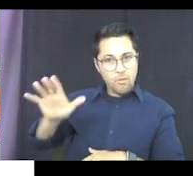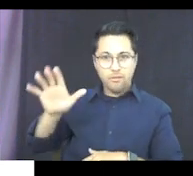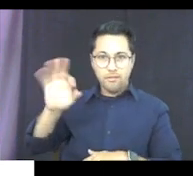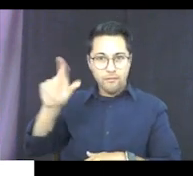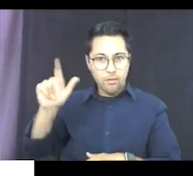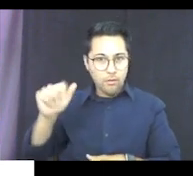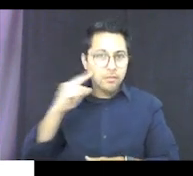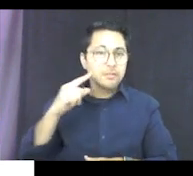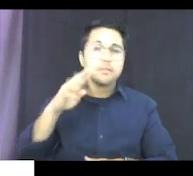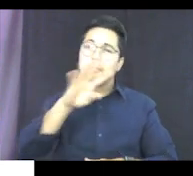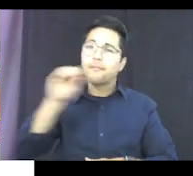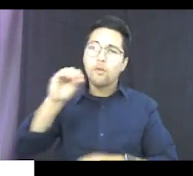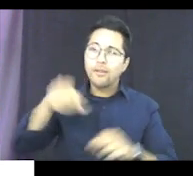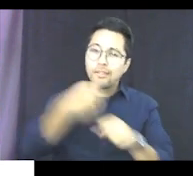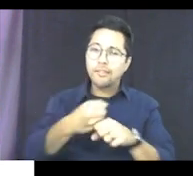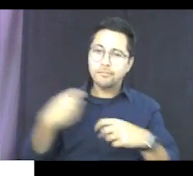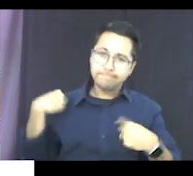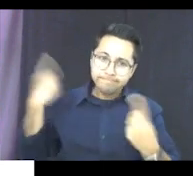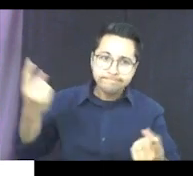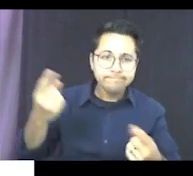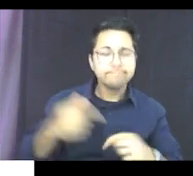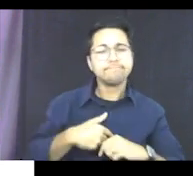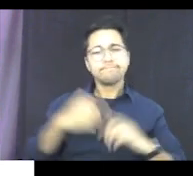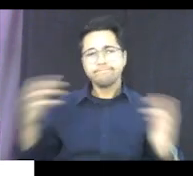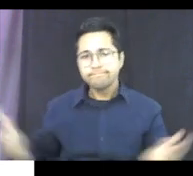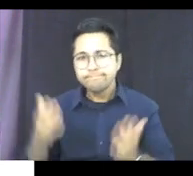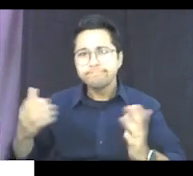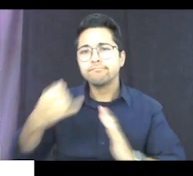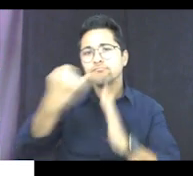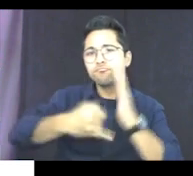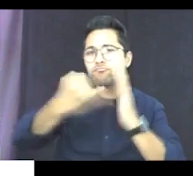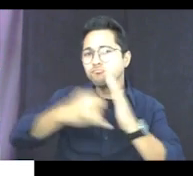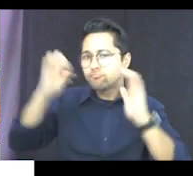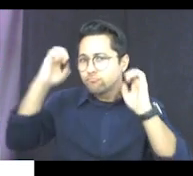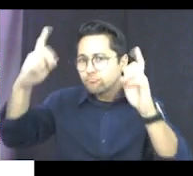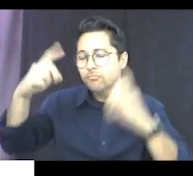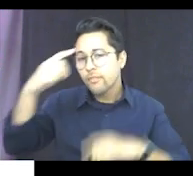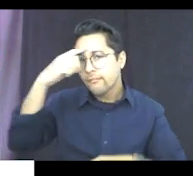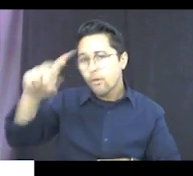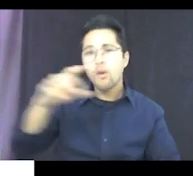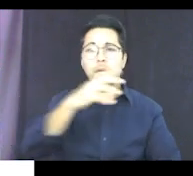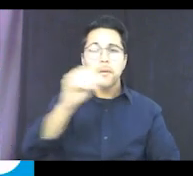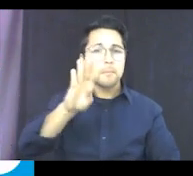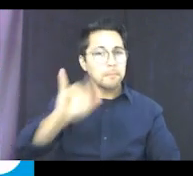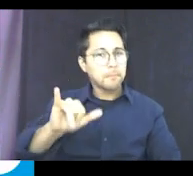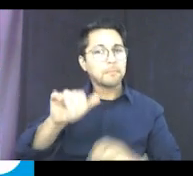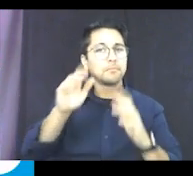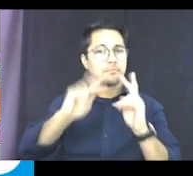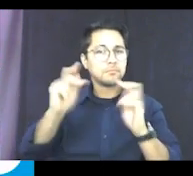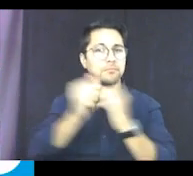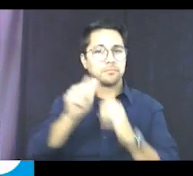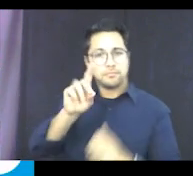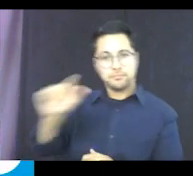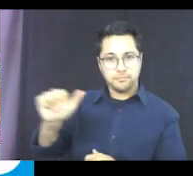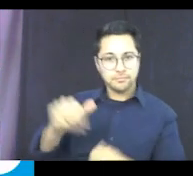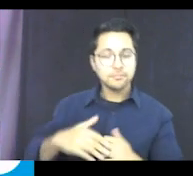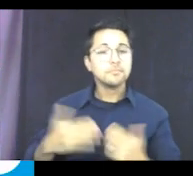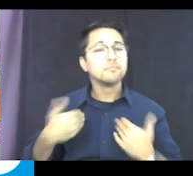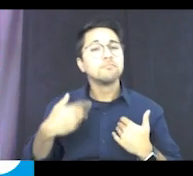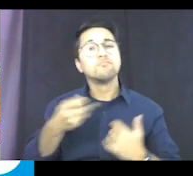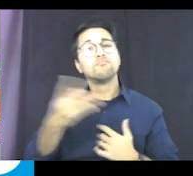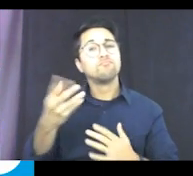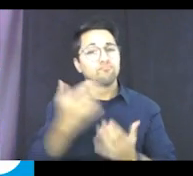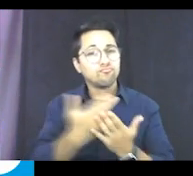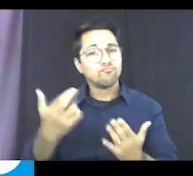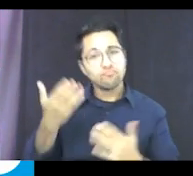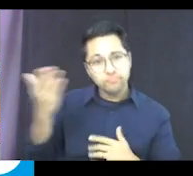and we provide support and champion arts education and cultural experiences for and by people with disabilities. There's a couple of resources on